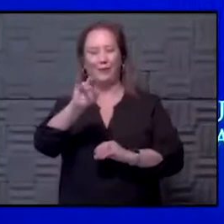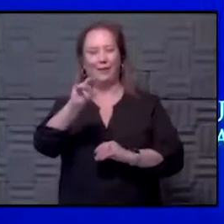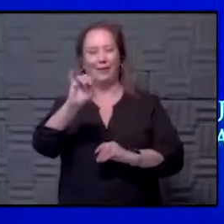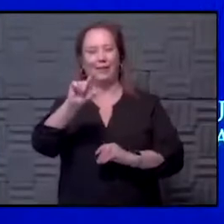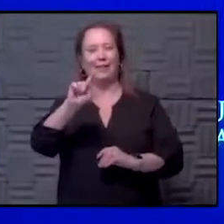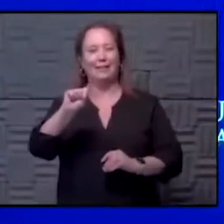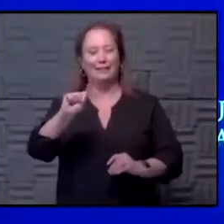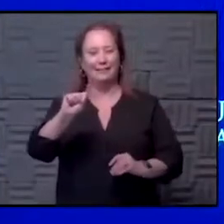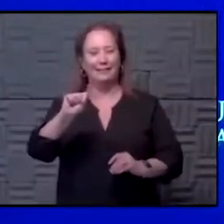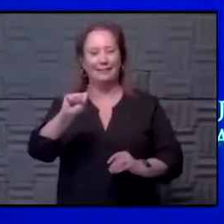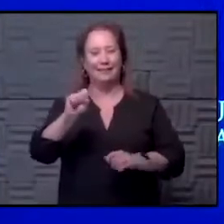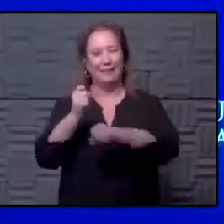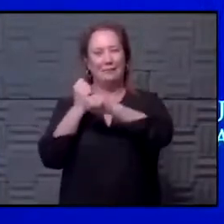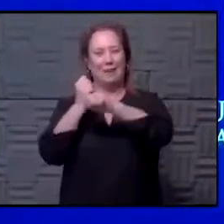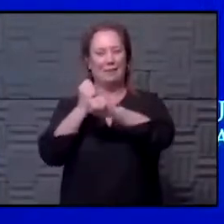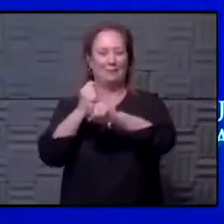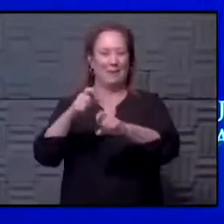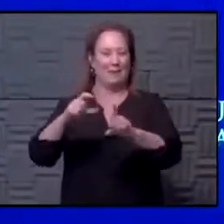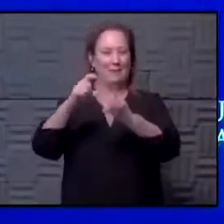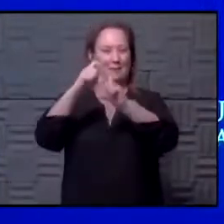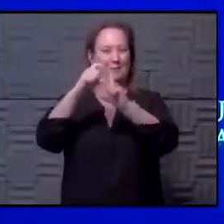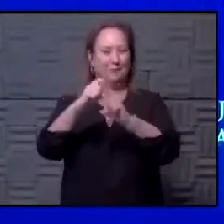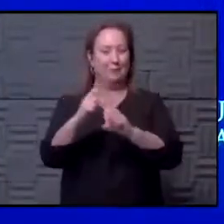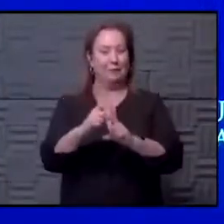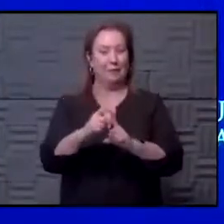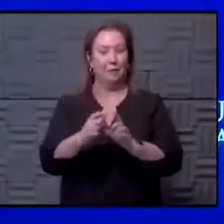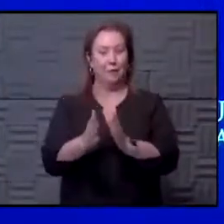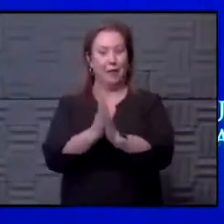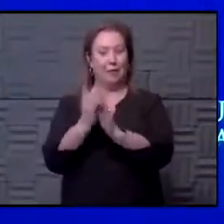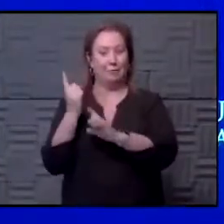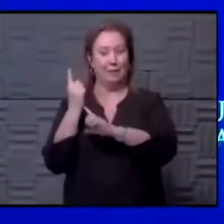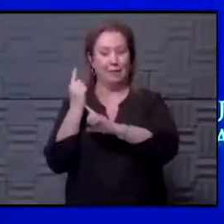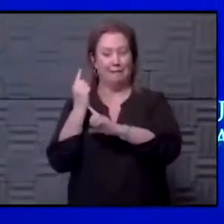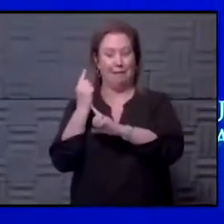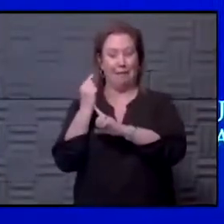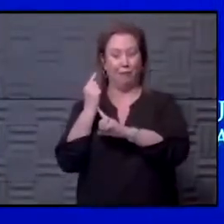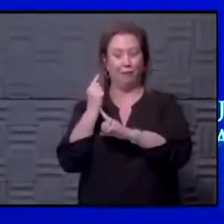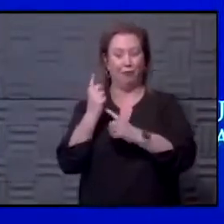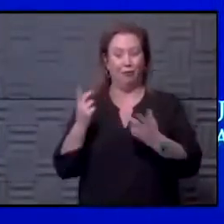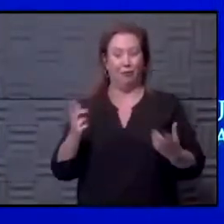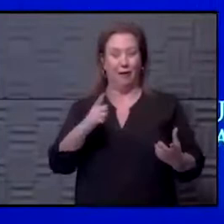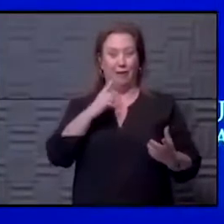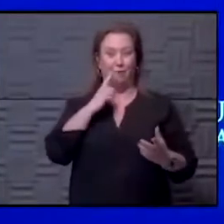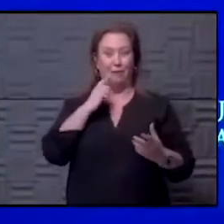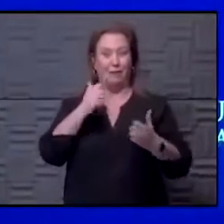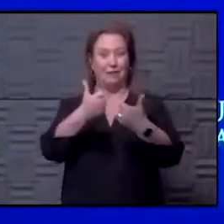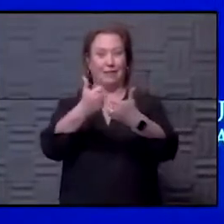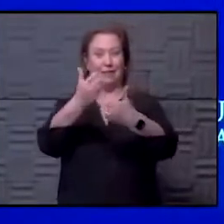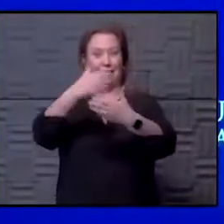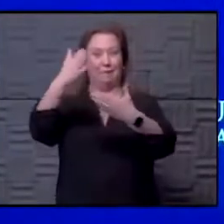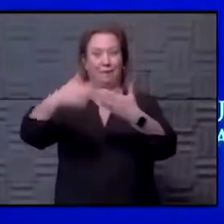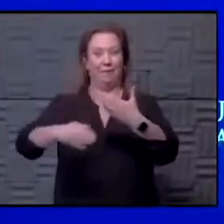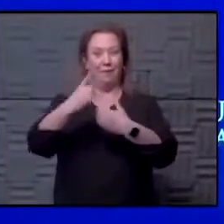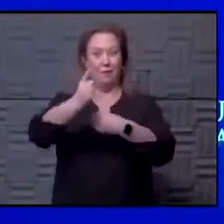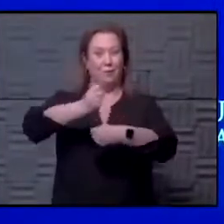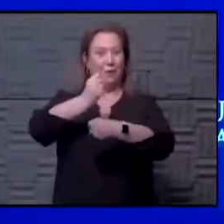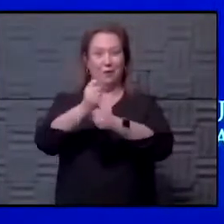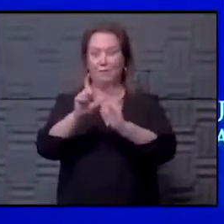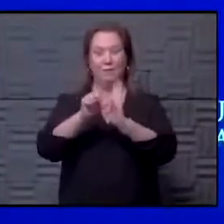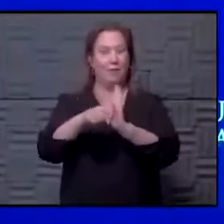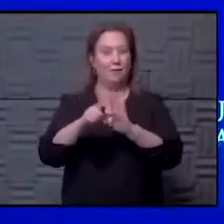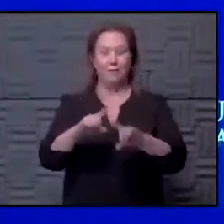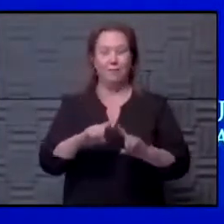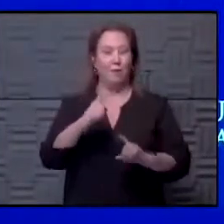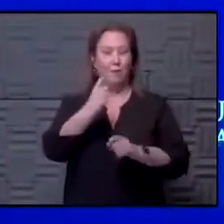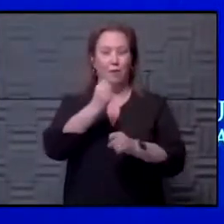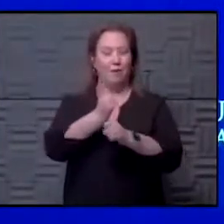And I would have said, if you'd asked me that question last year, if you'd asked me what inning we would have been in by now, I would have said, hey, the game's over. But with the year